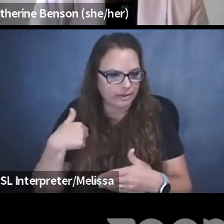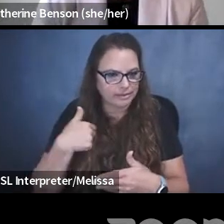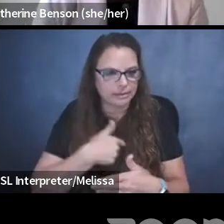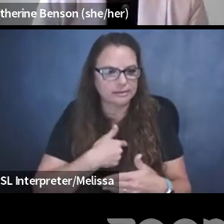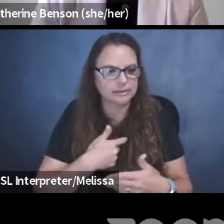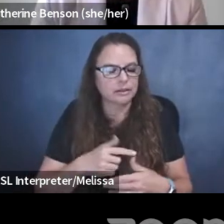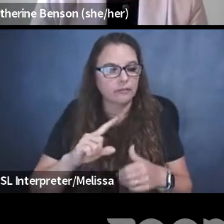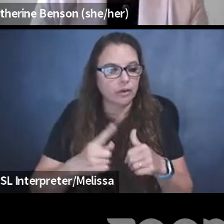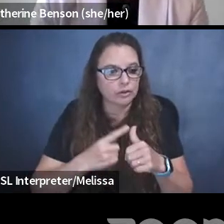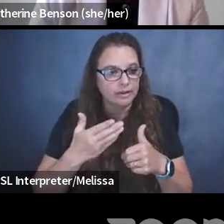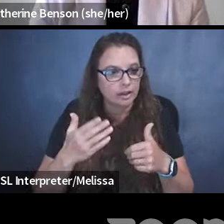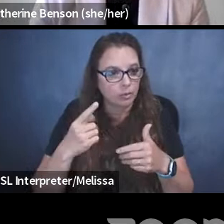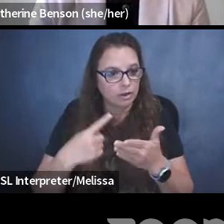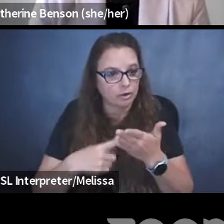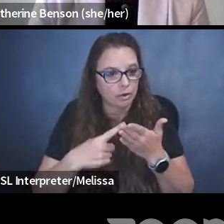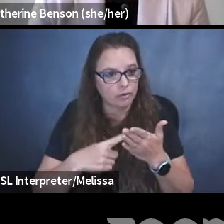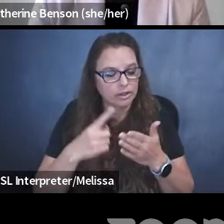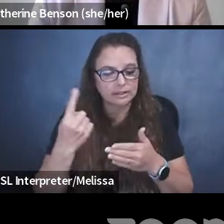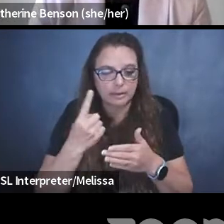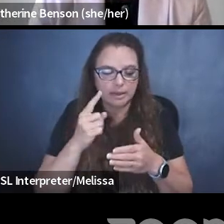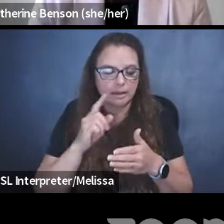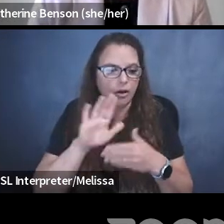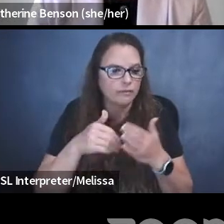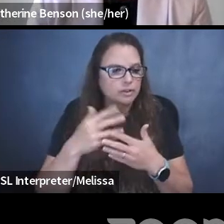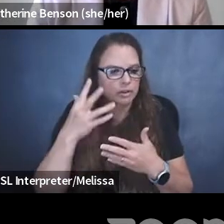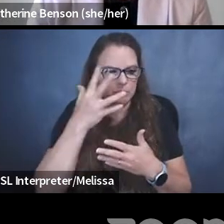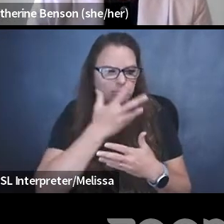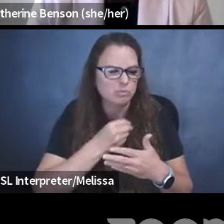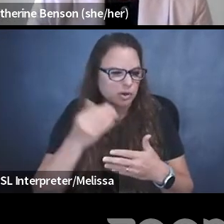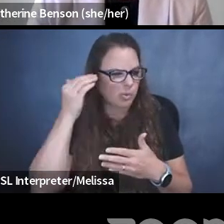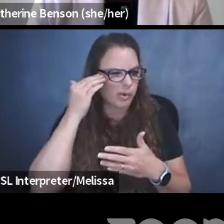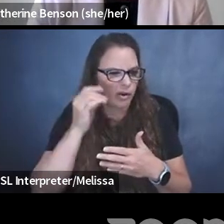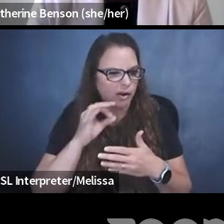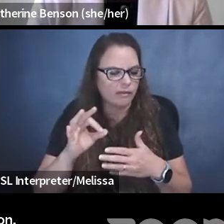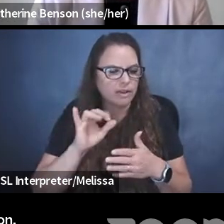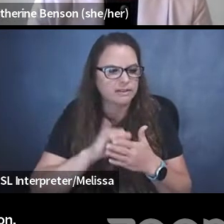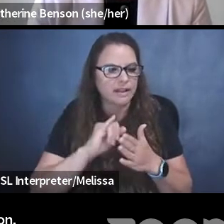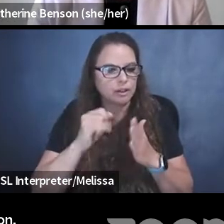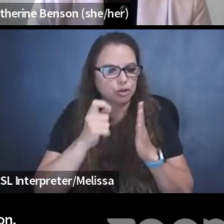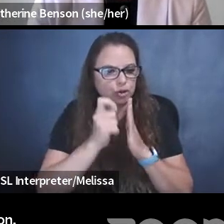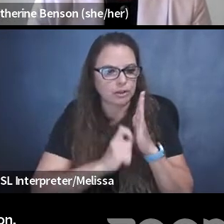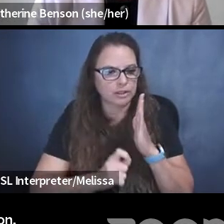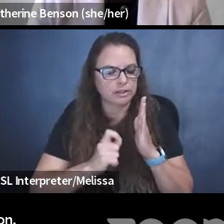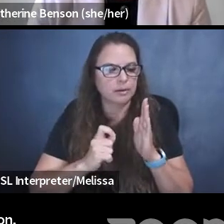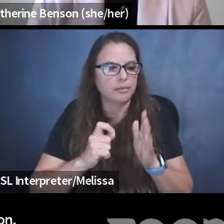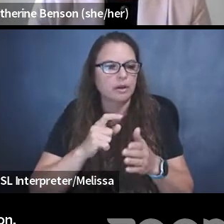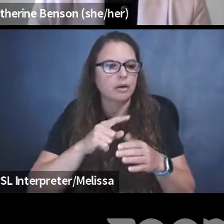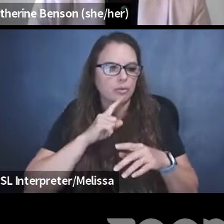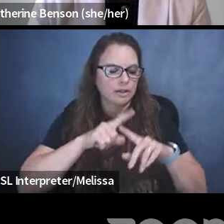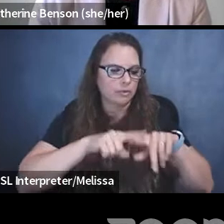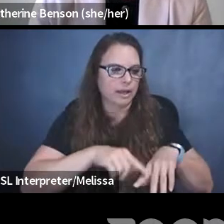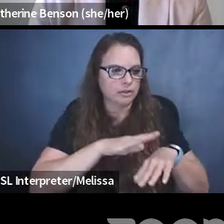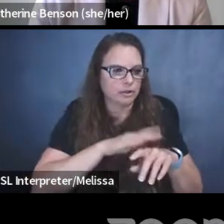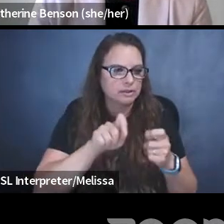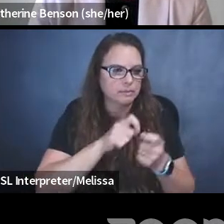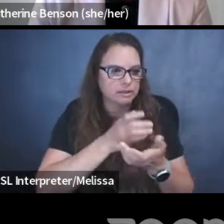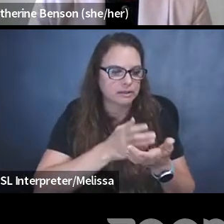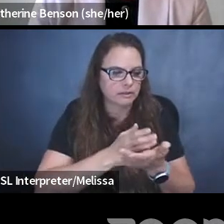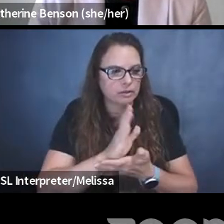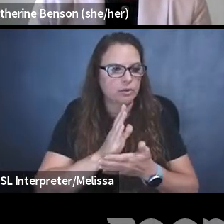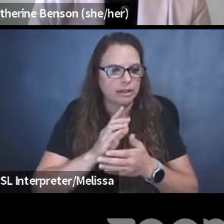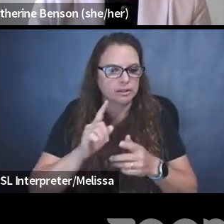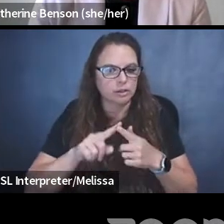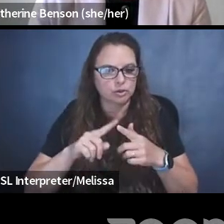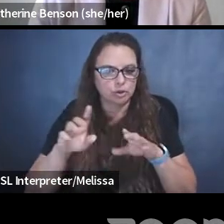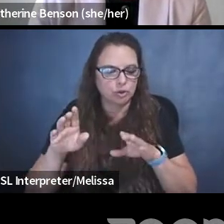go over is something that we're all pretty aware of is that journalism relies on certain rights in order for us to practice it meaningfully. So the